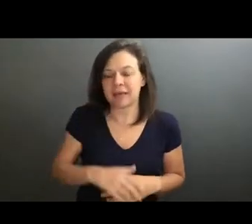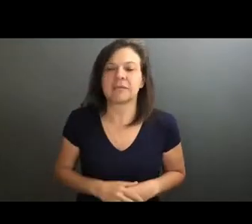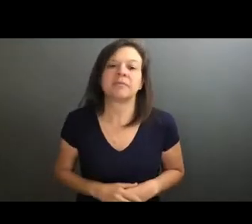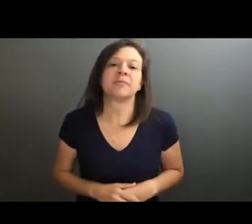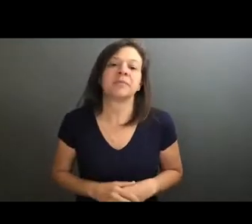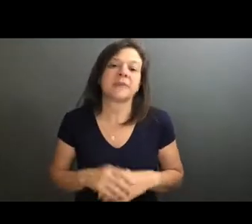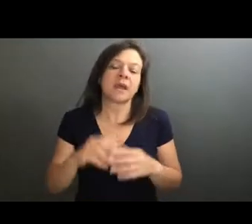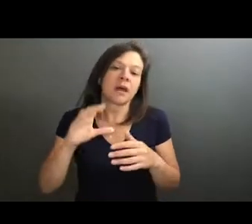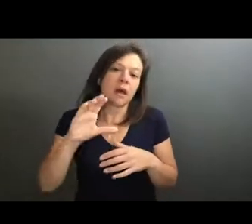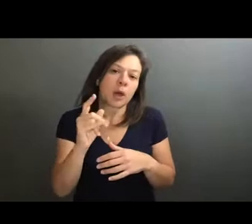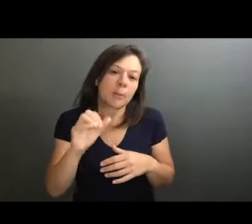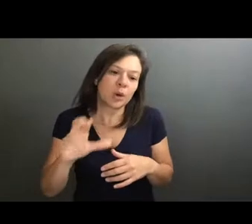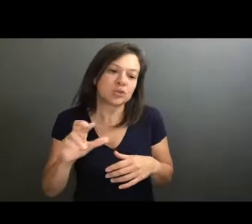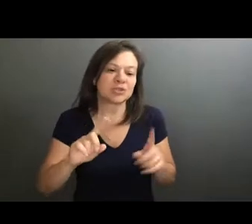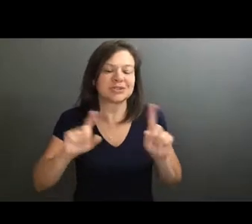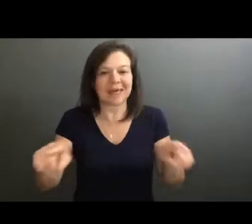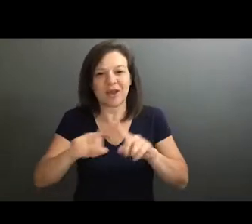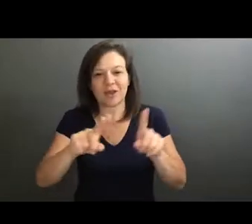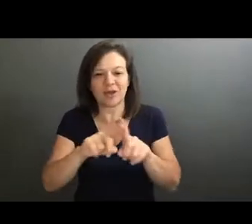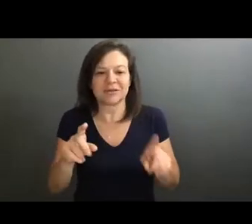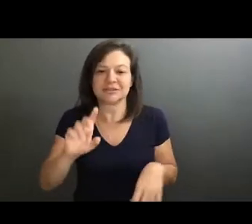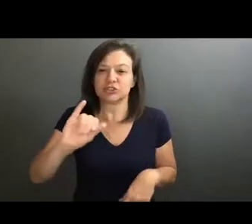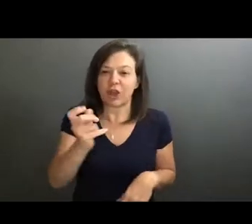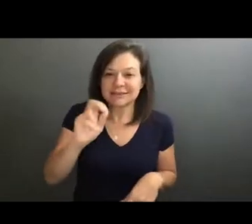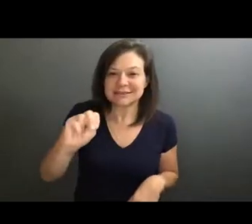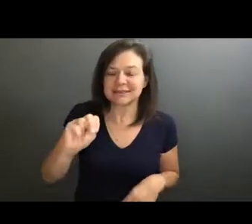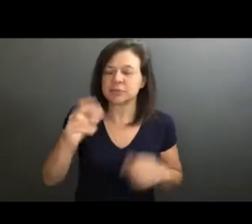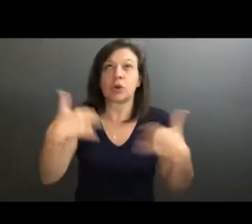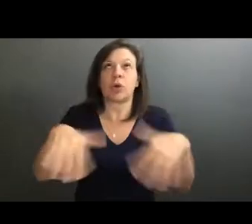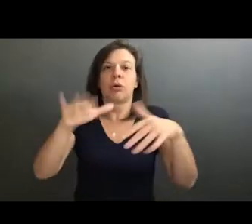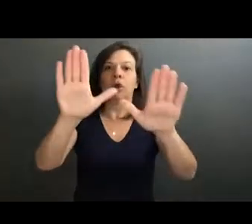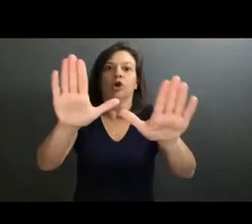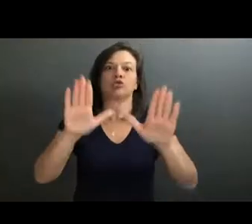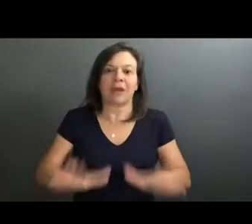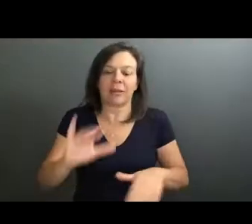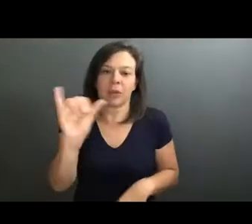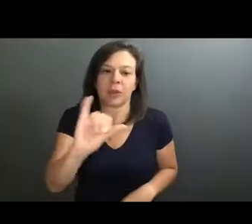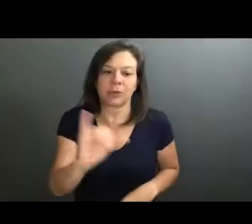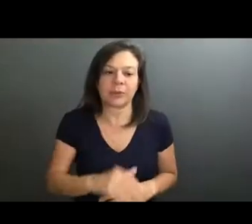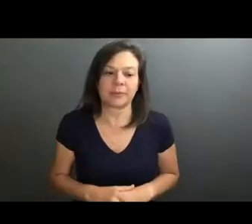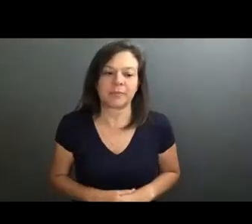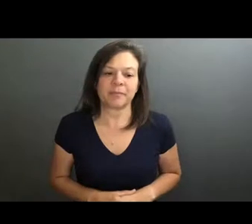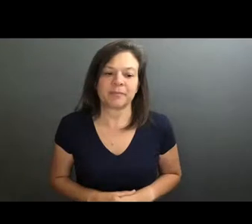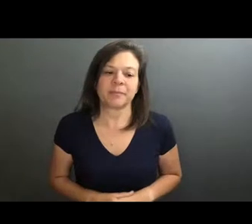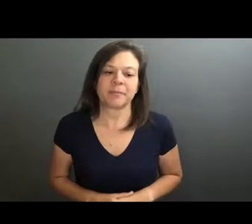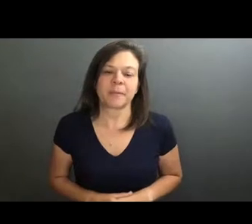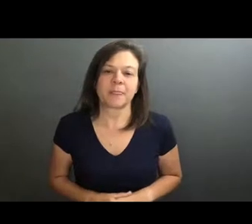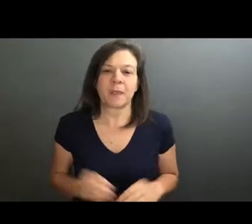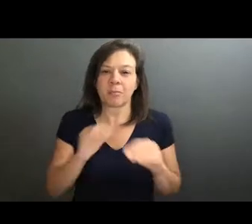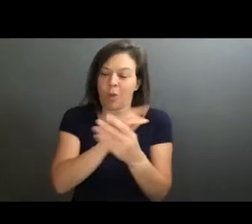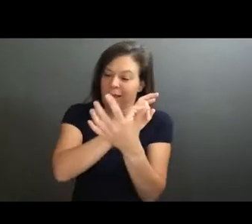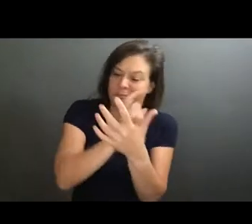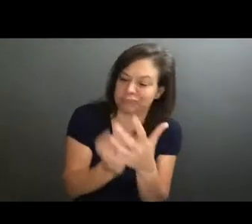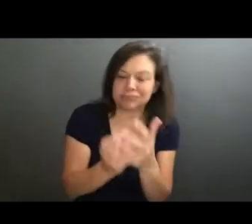composers Martijn Padding and Hus Janssen. And that was, you know, incredible in and of itself. Just I think, one, like being in an